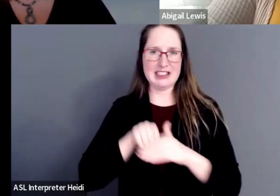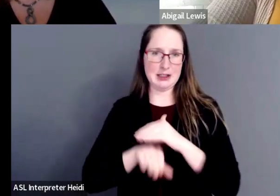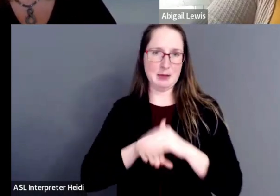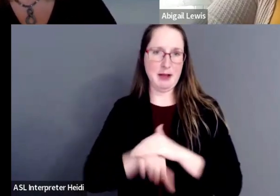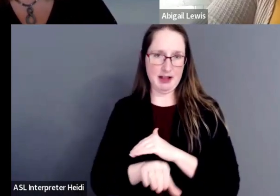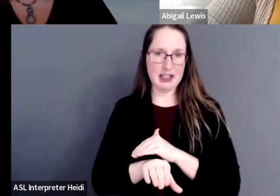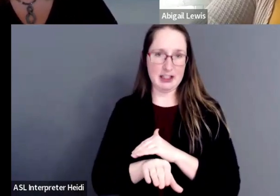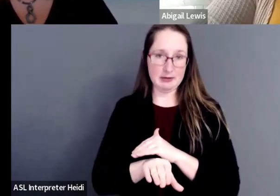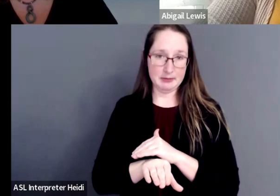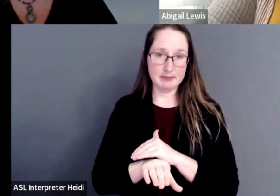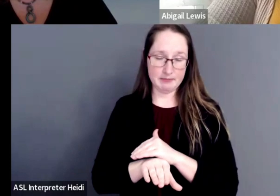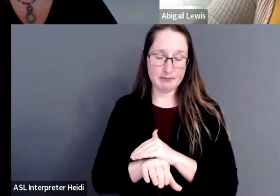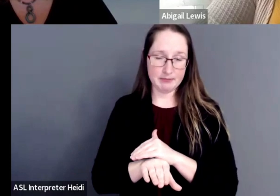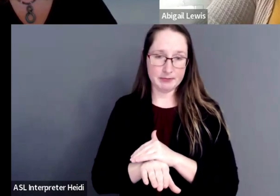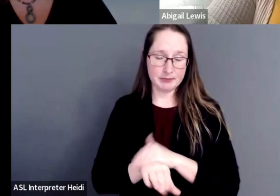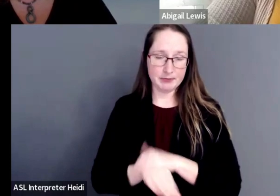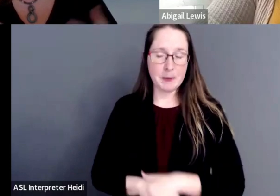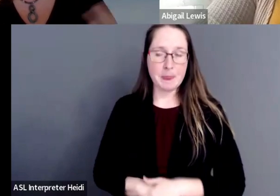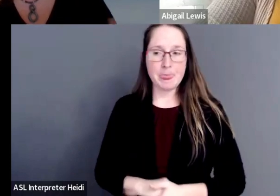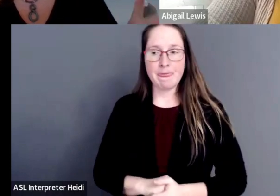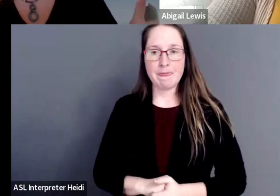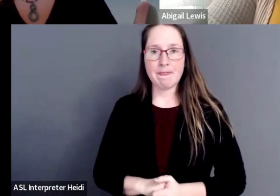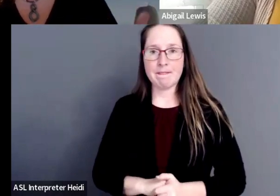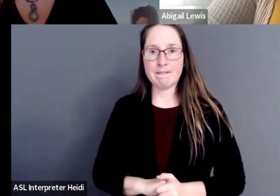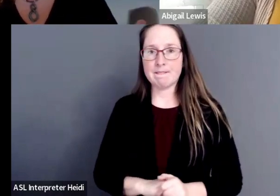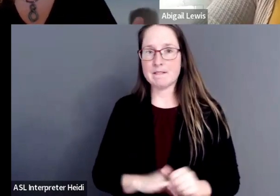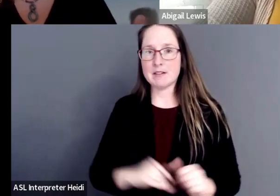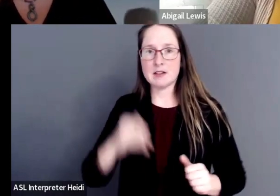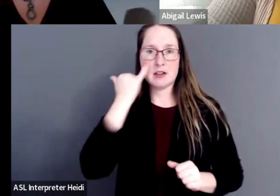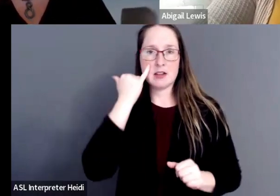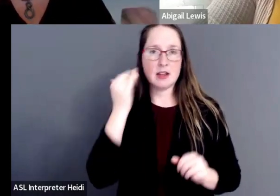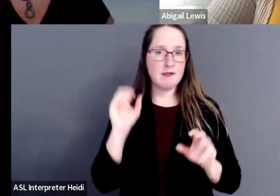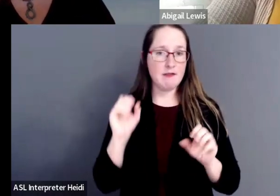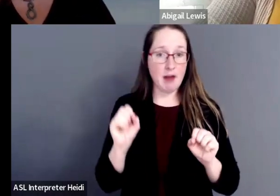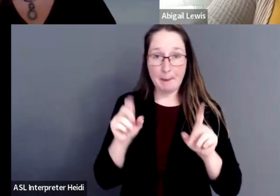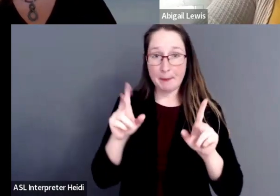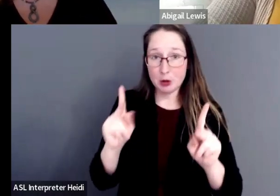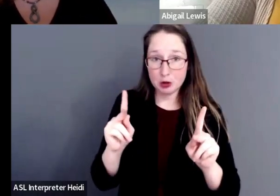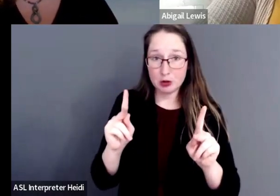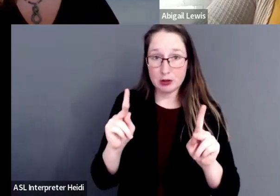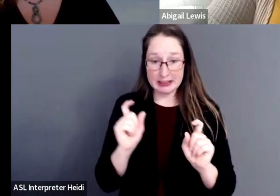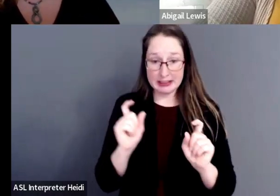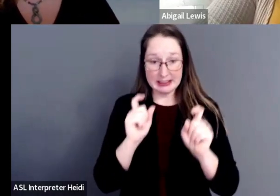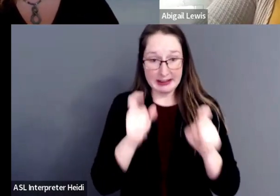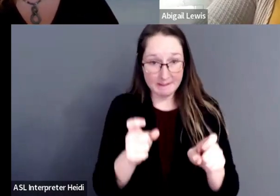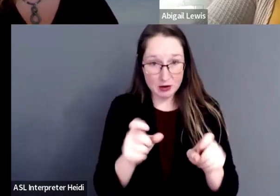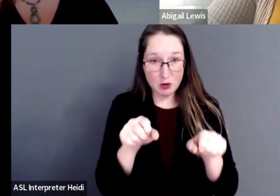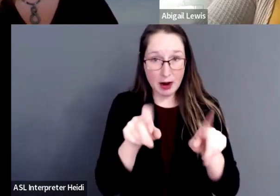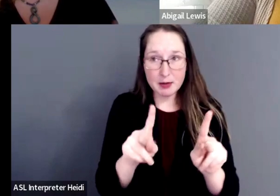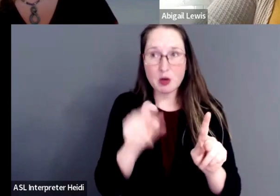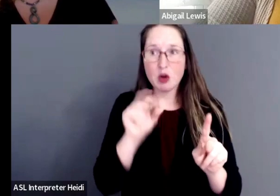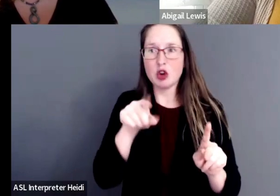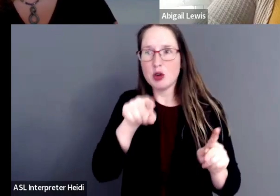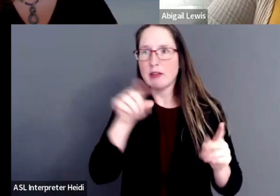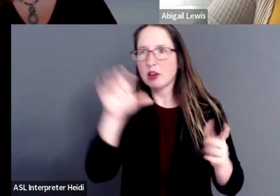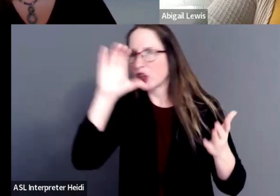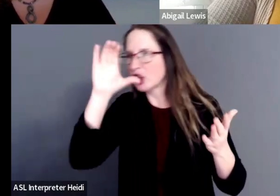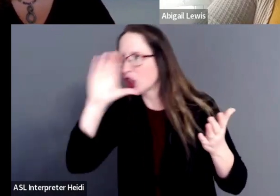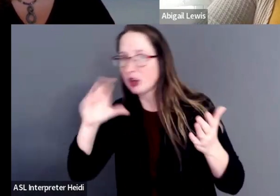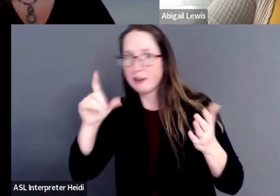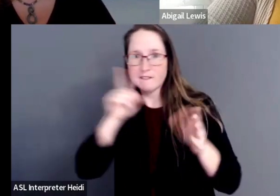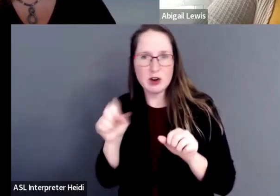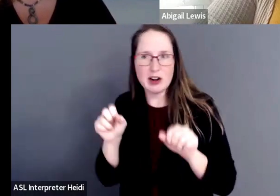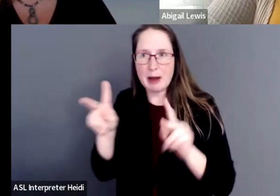So whether there's opportunity given to you or you have to go out and seek it